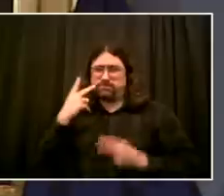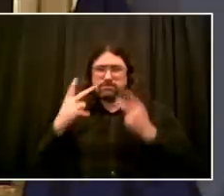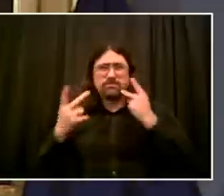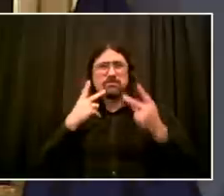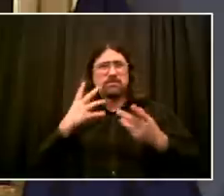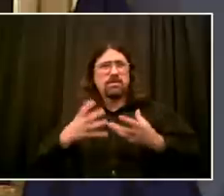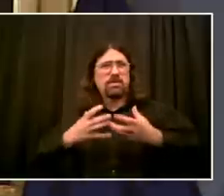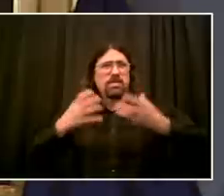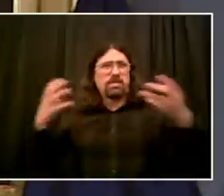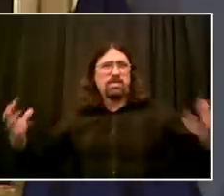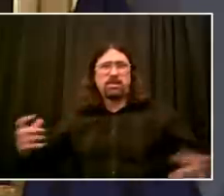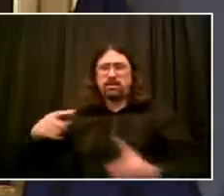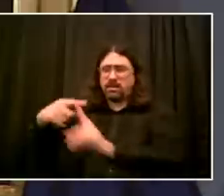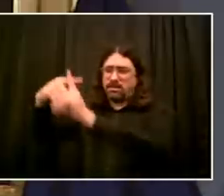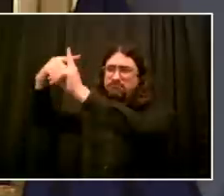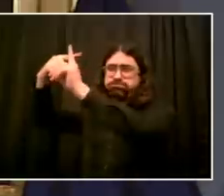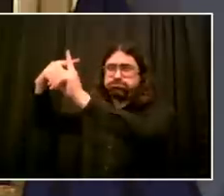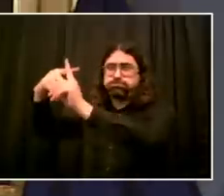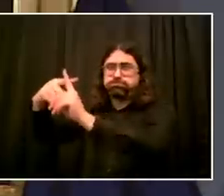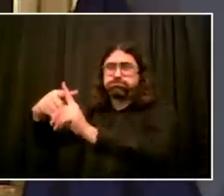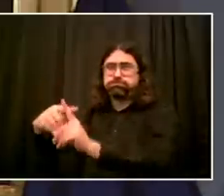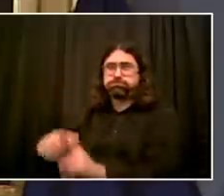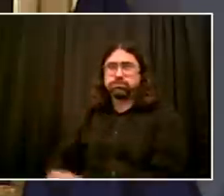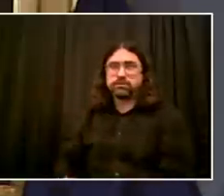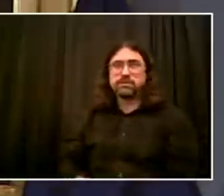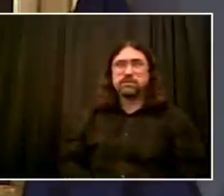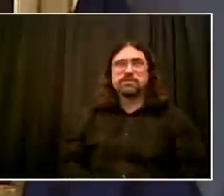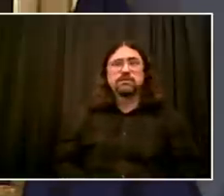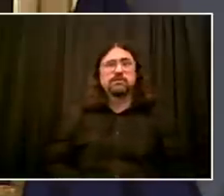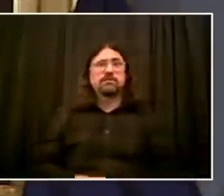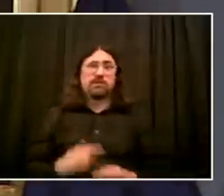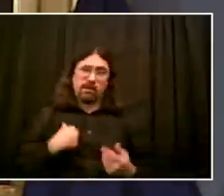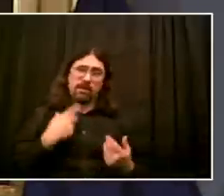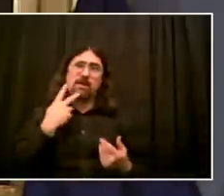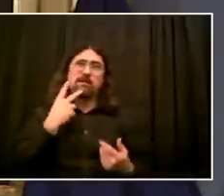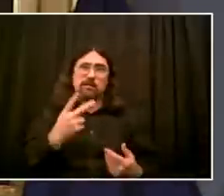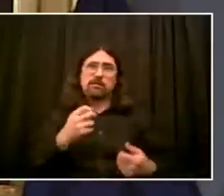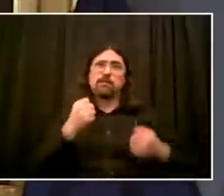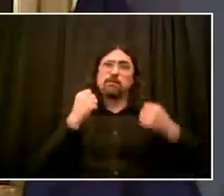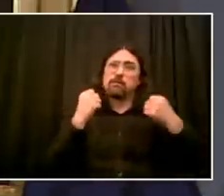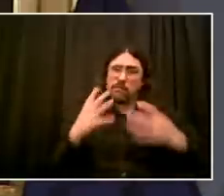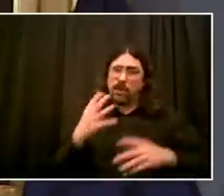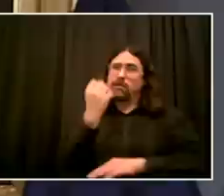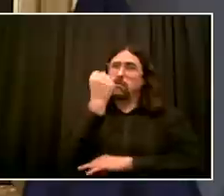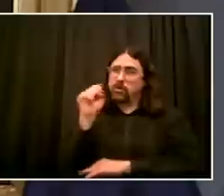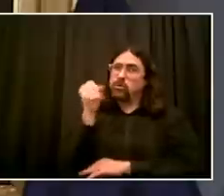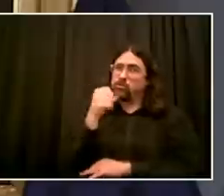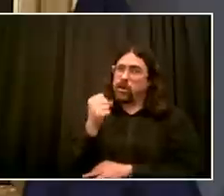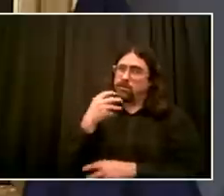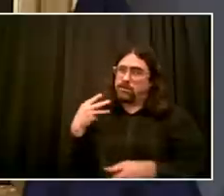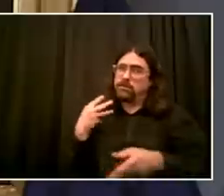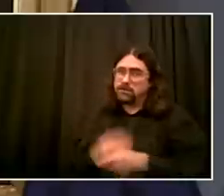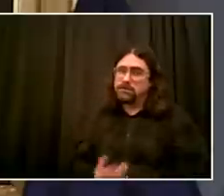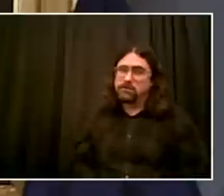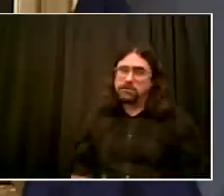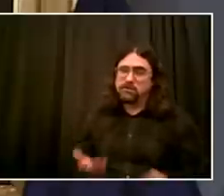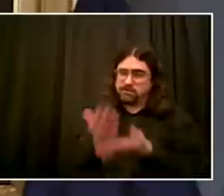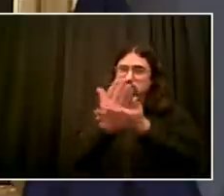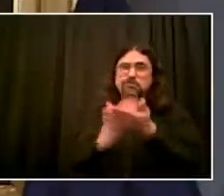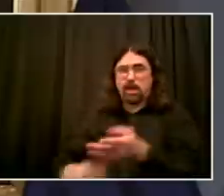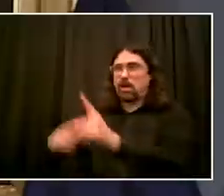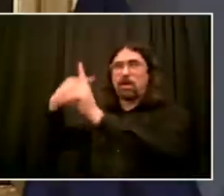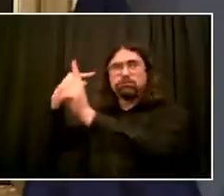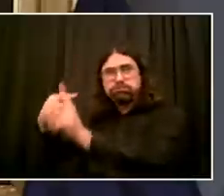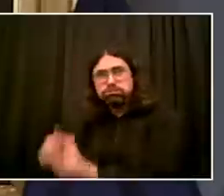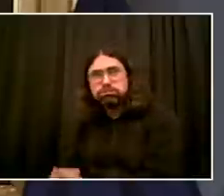that have the lasting impact, and this is my opinion, are the quietest ones. There's been a lot